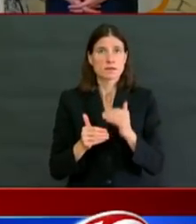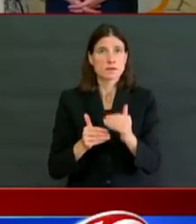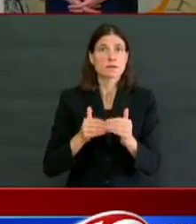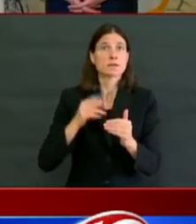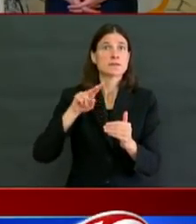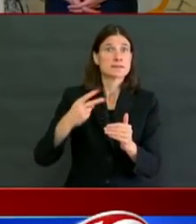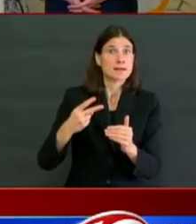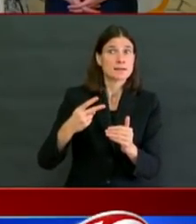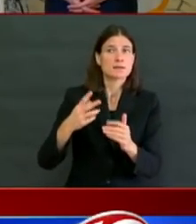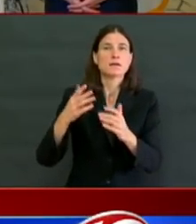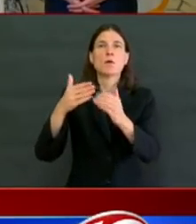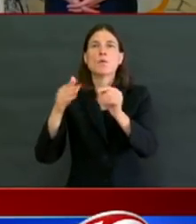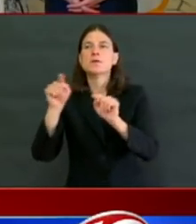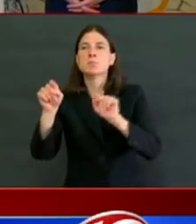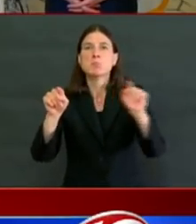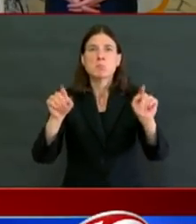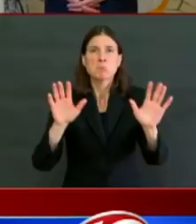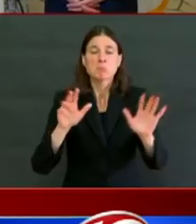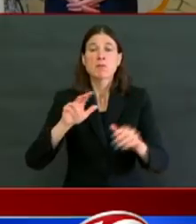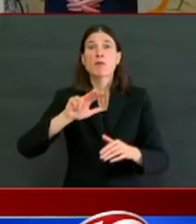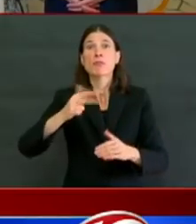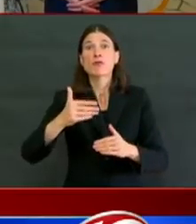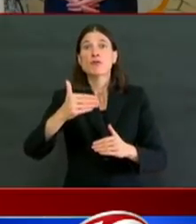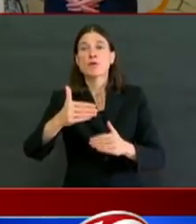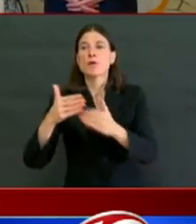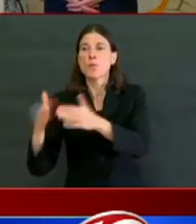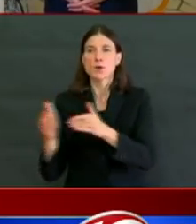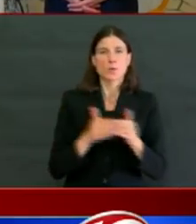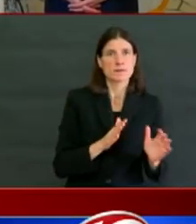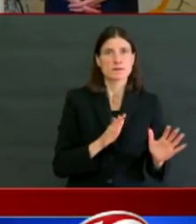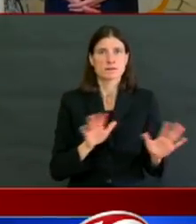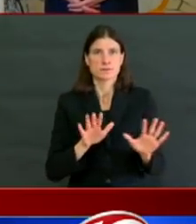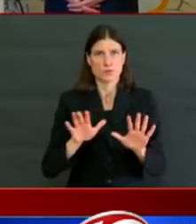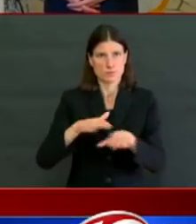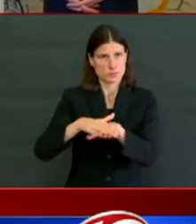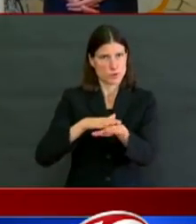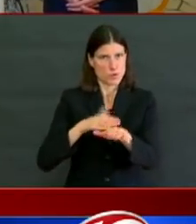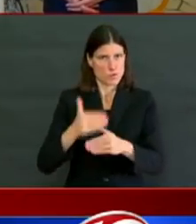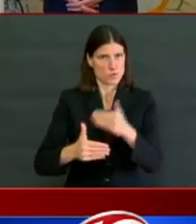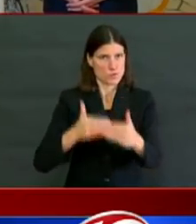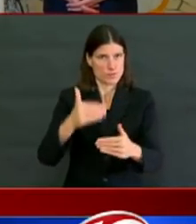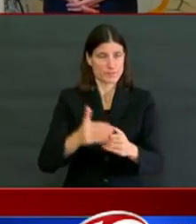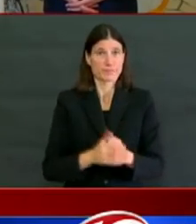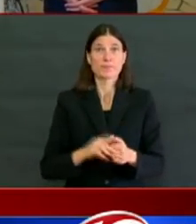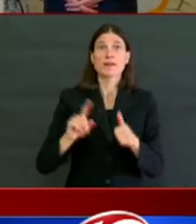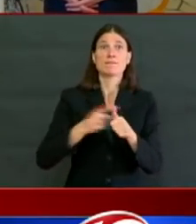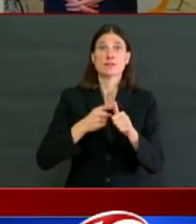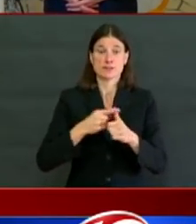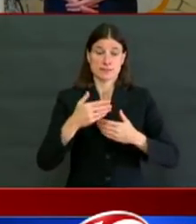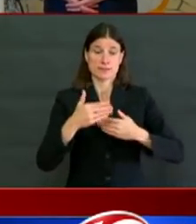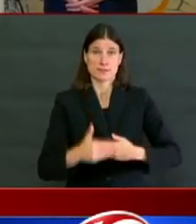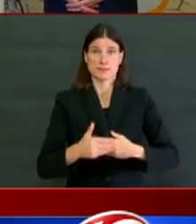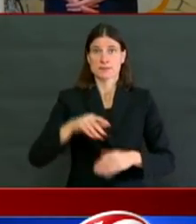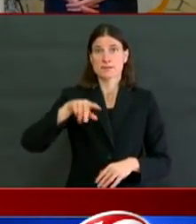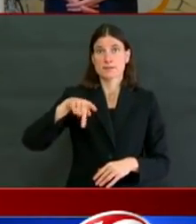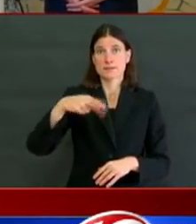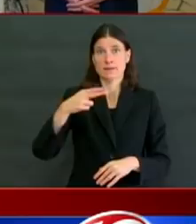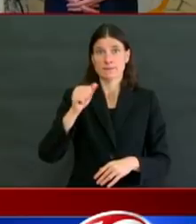So let me give you a sense of what phase one of opening parks and testing the waters will be like.